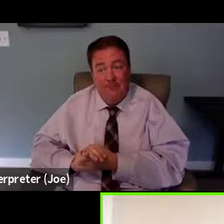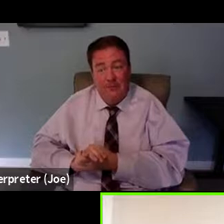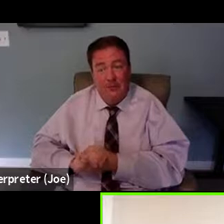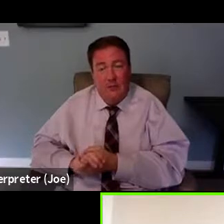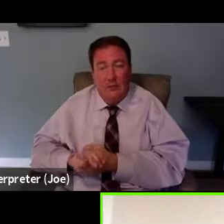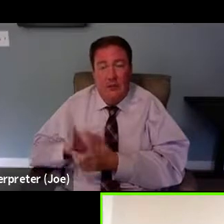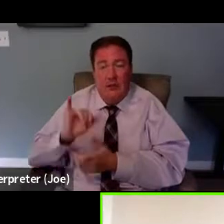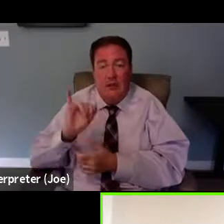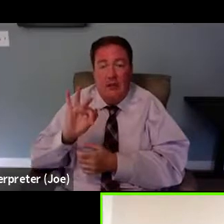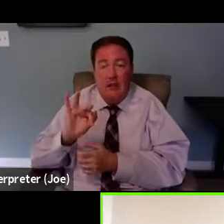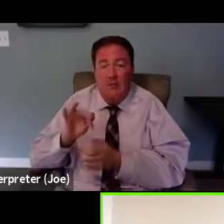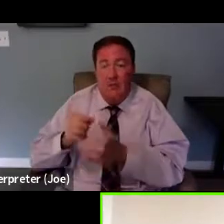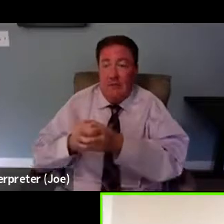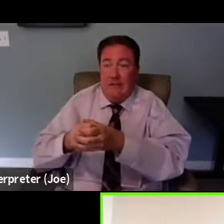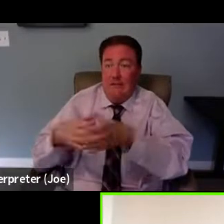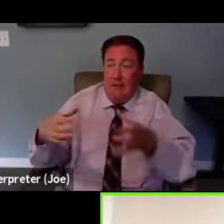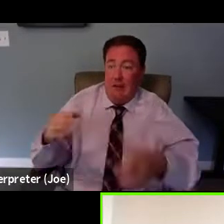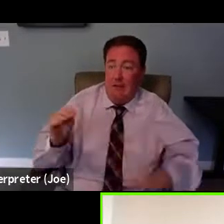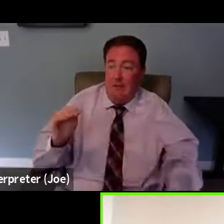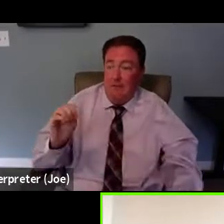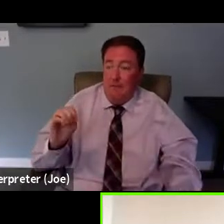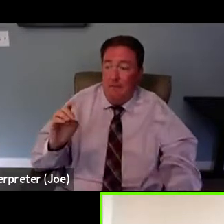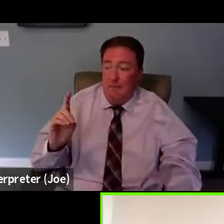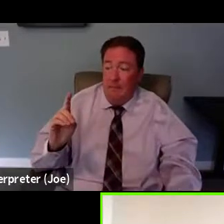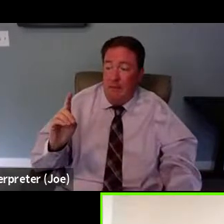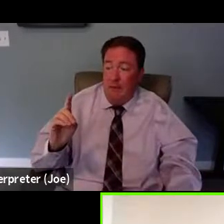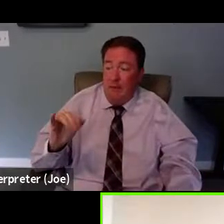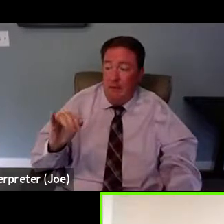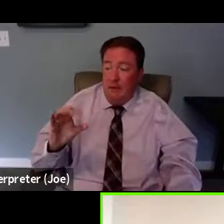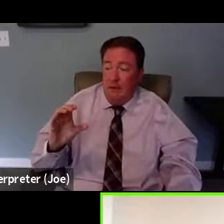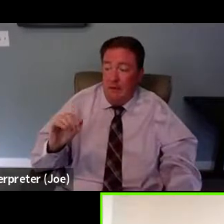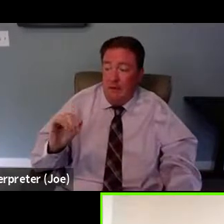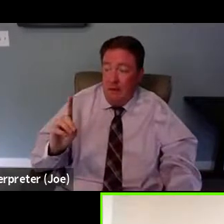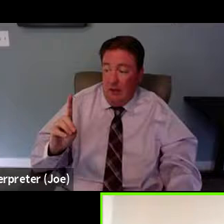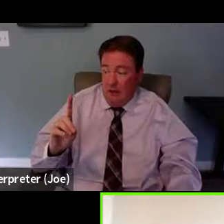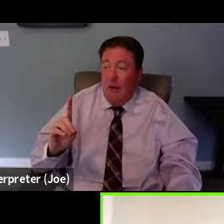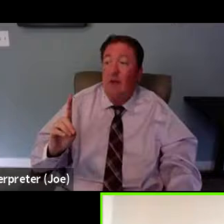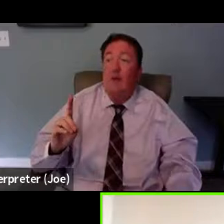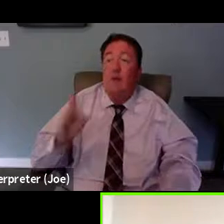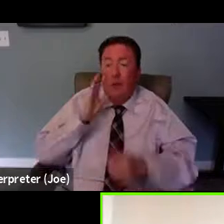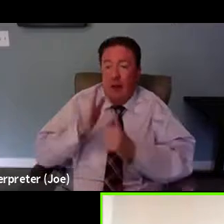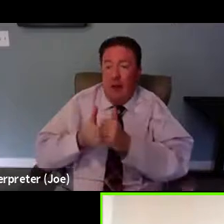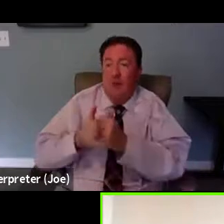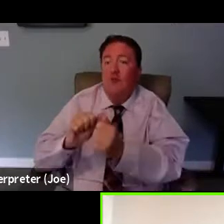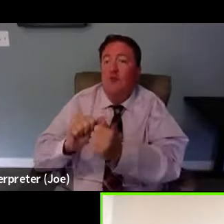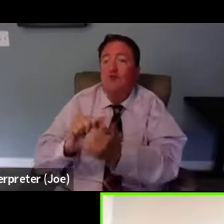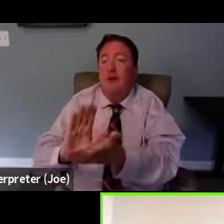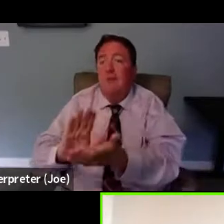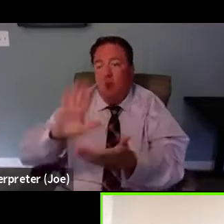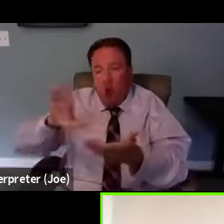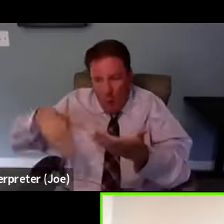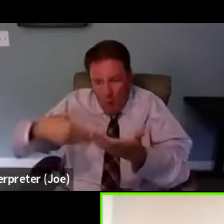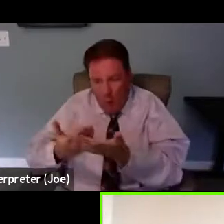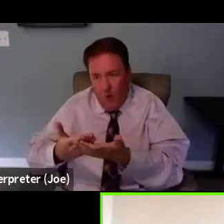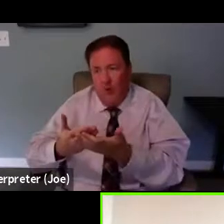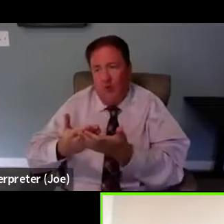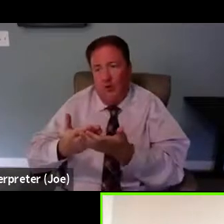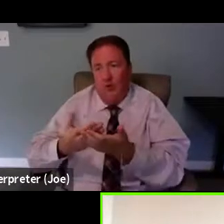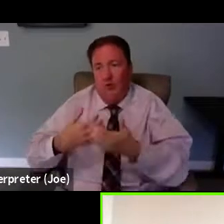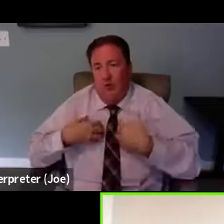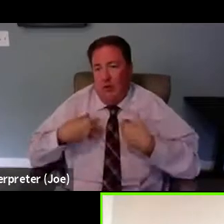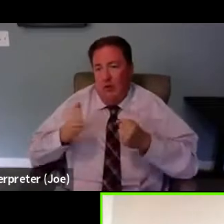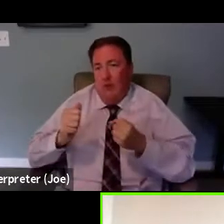have Medicaid expansion will be able to help address all of the other additional health care needs that may come up.